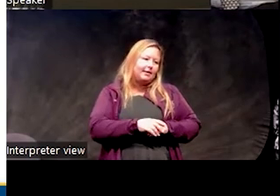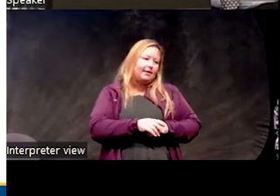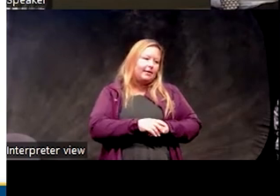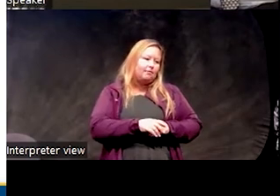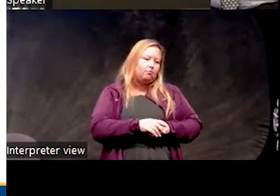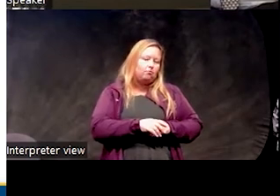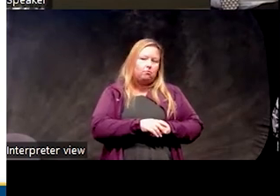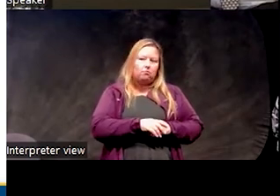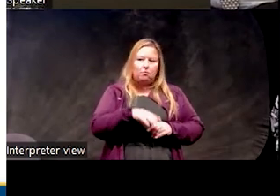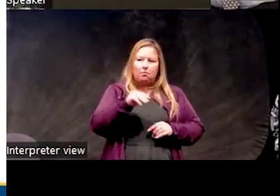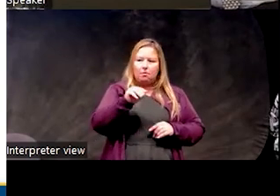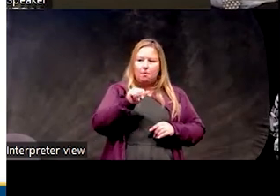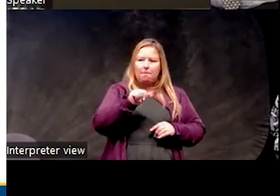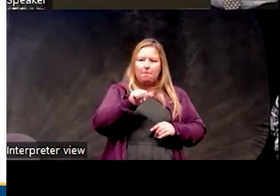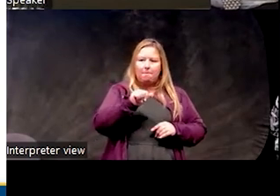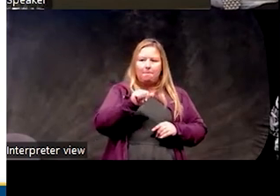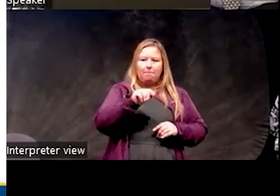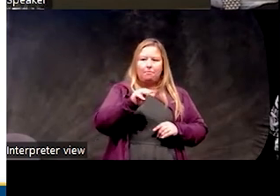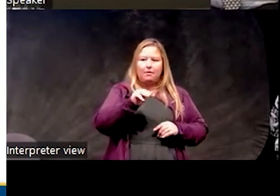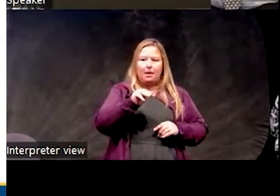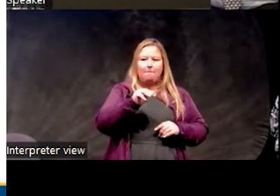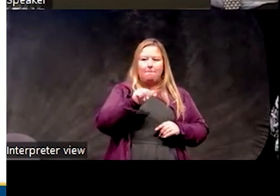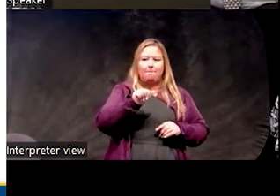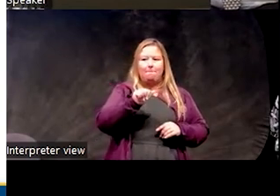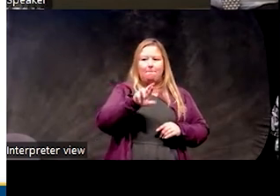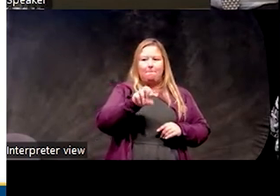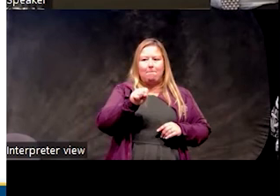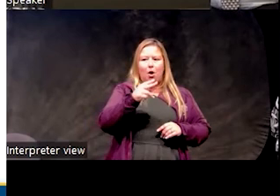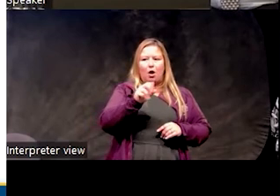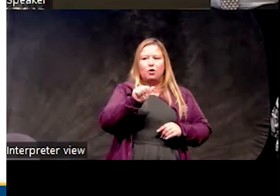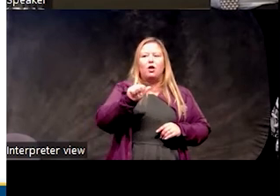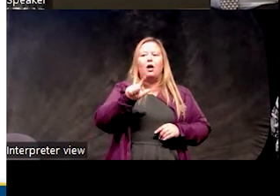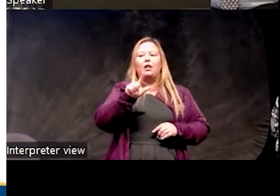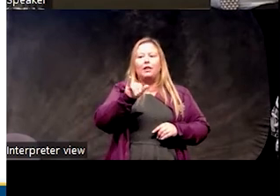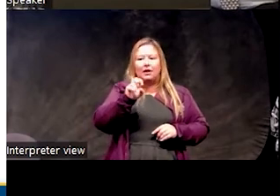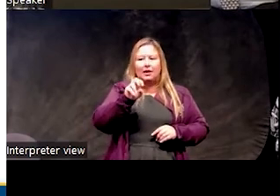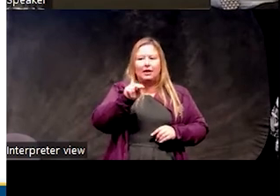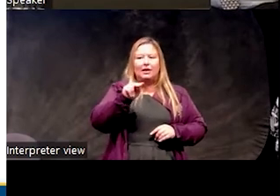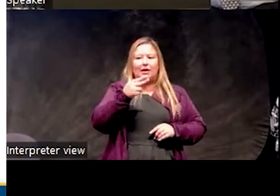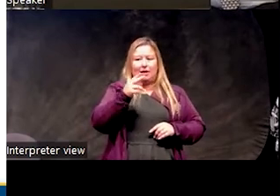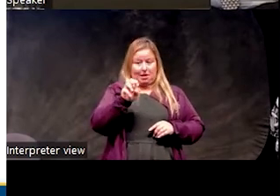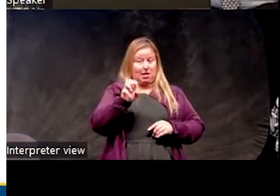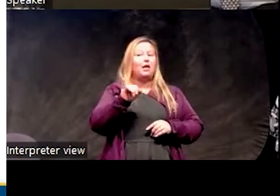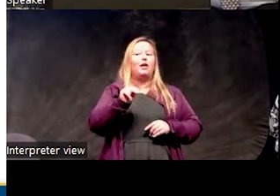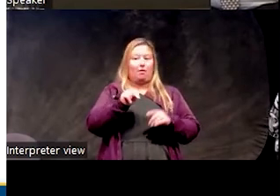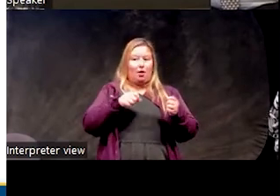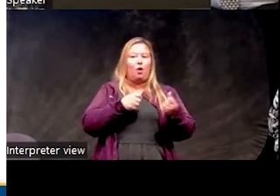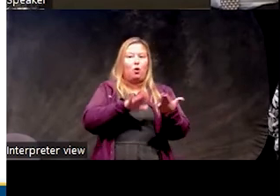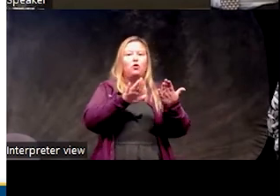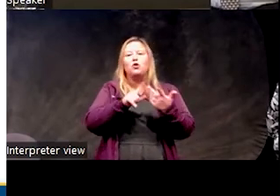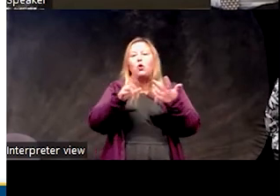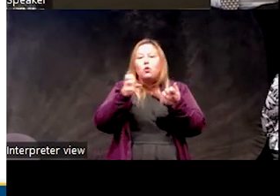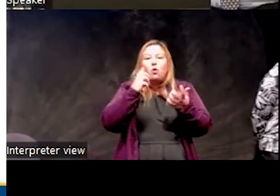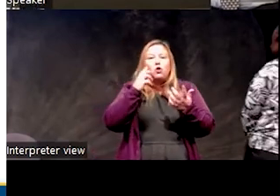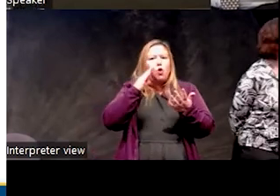Marshall-Leanian approach and say, you want your life back, don't you? You know, you want, you want the life that's worth living, um, so you need to stabilize your sleep pattern.